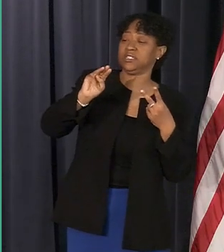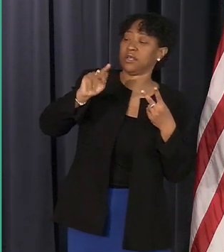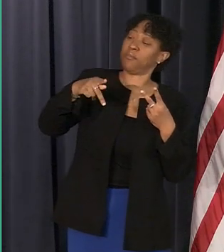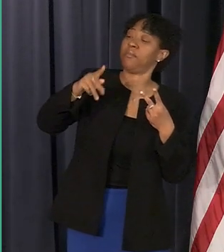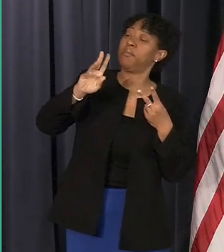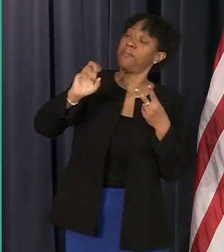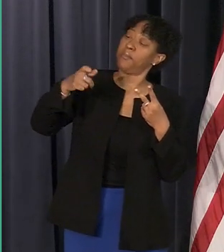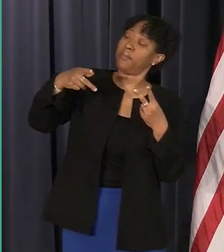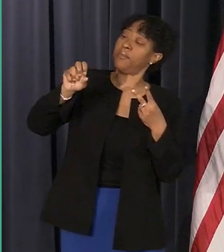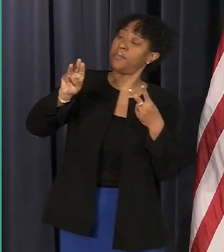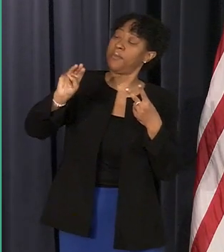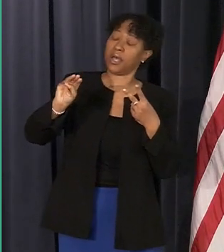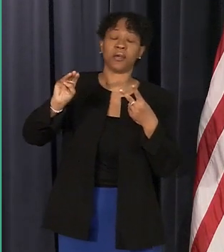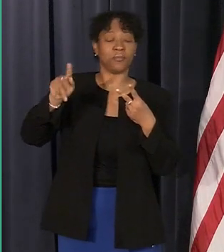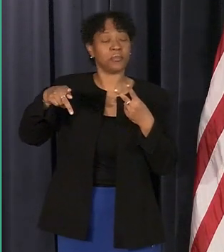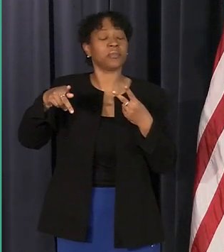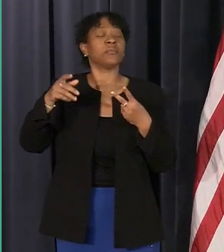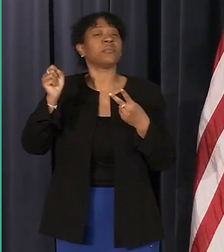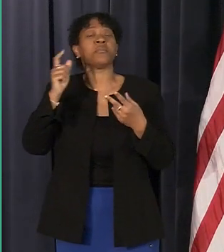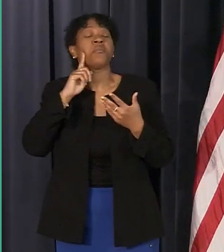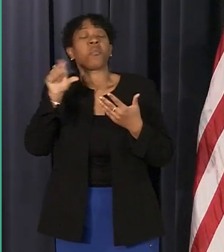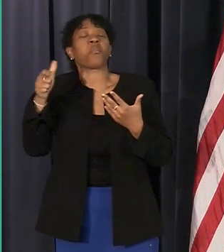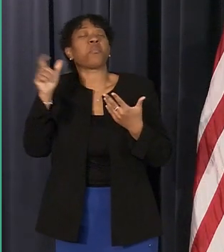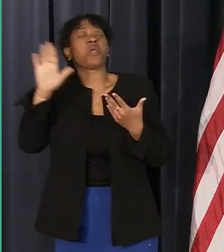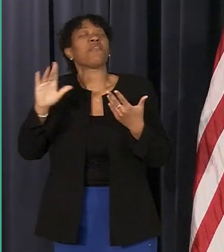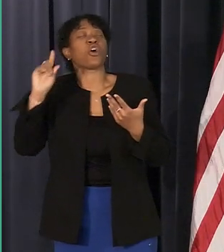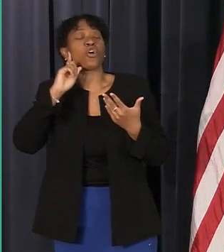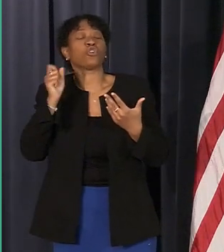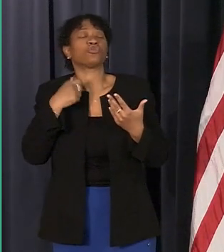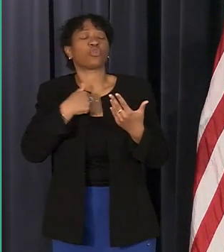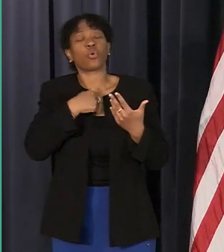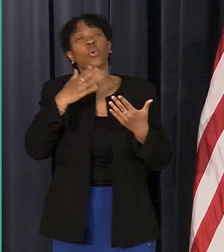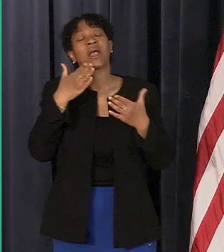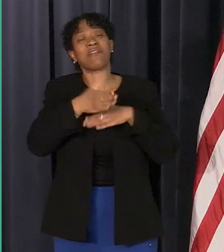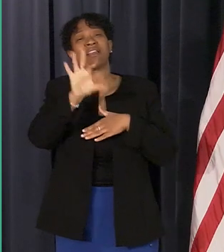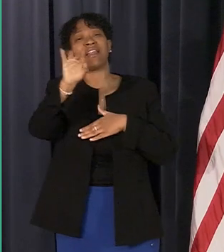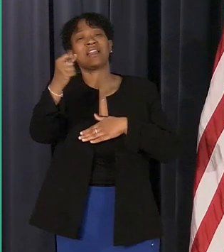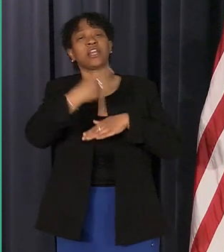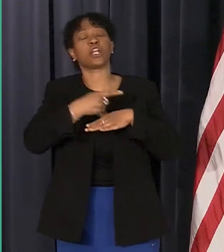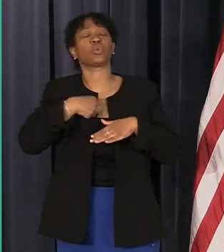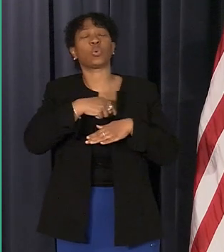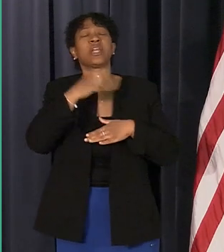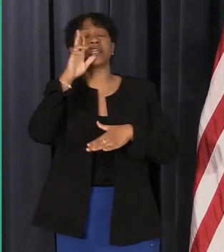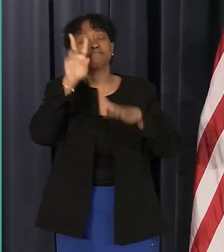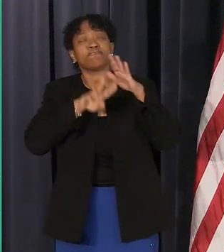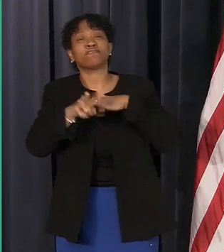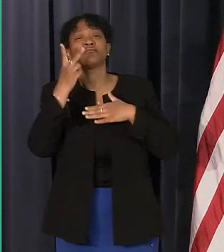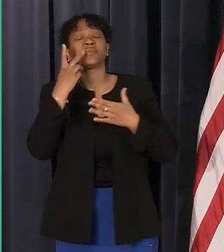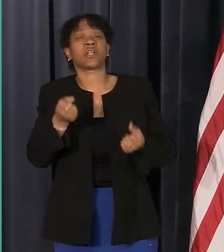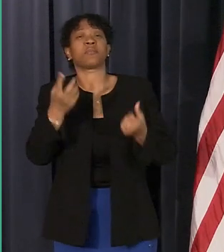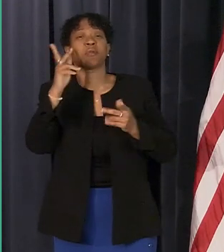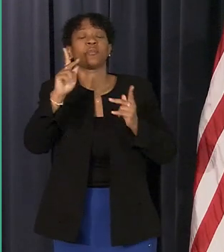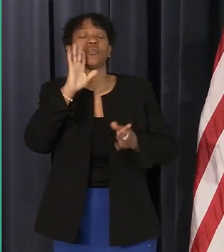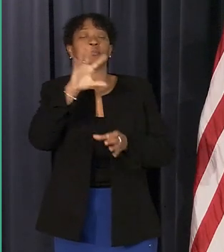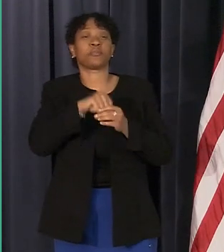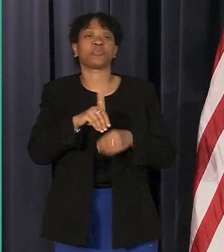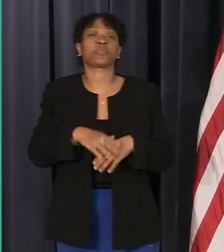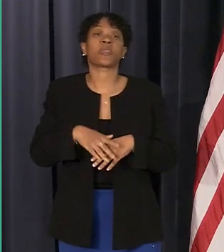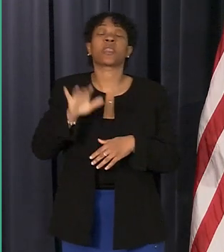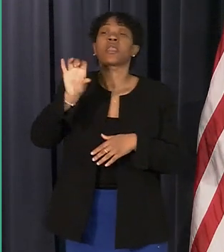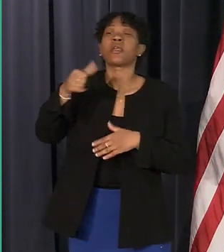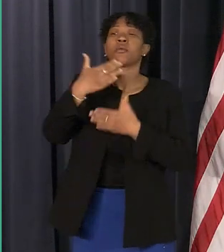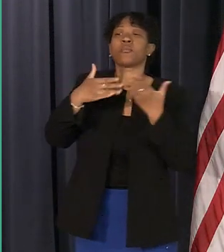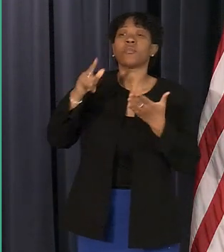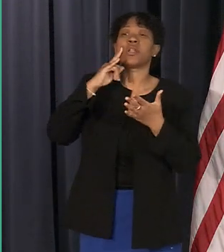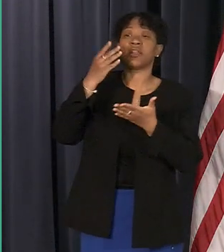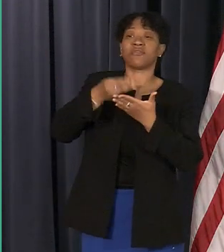be able to give you a good estimate out of the overall 30 000 how many we think will participate and i just want to hone in on the arpa funding piece so i know